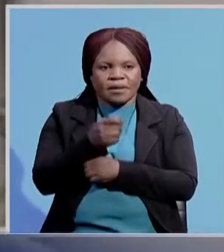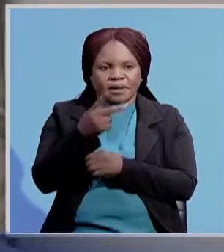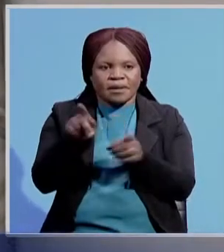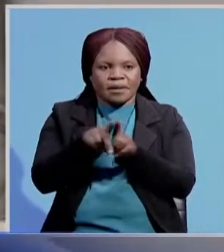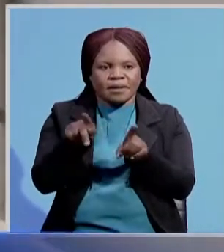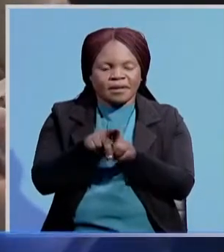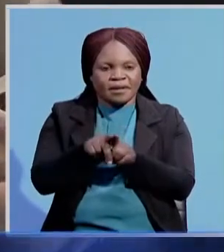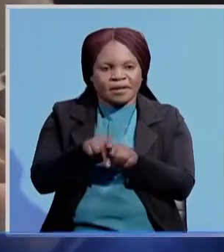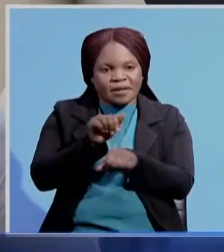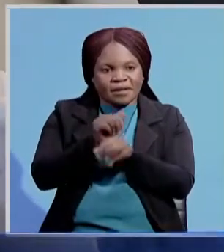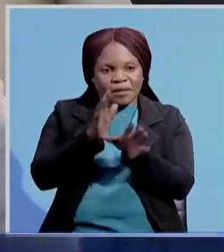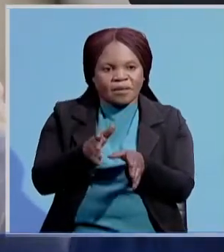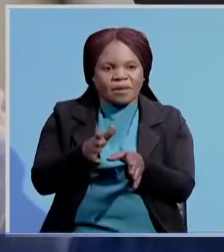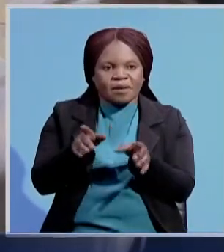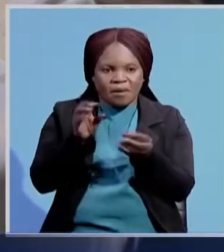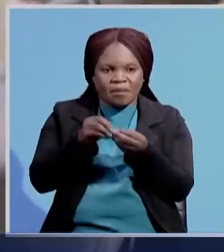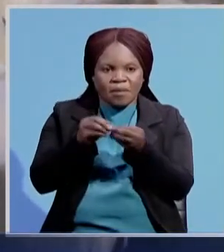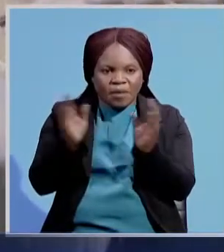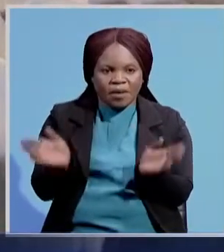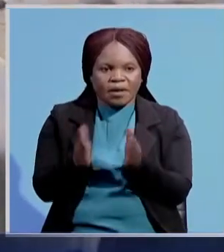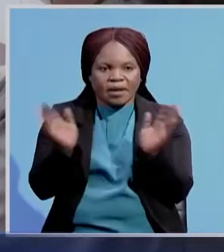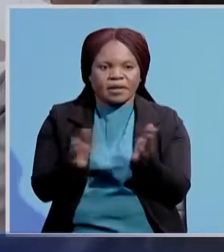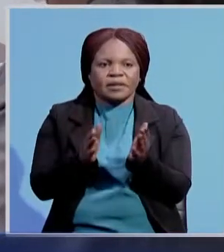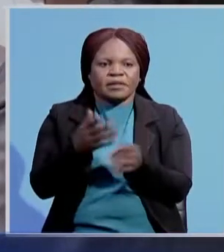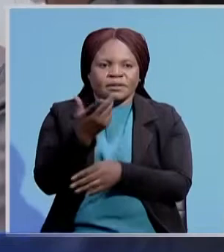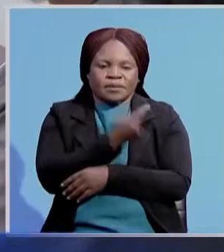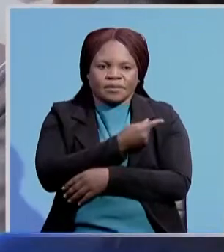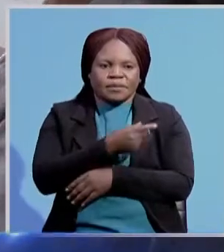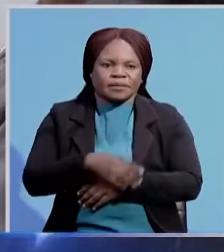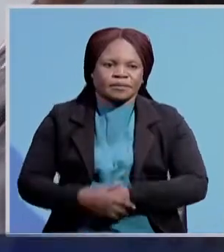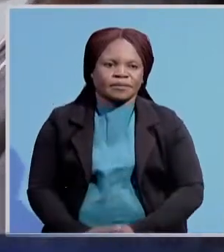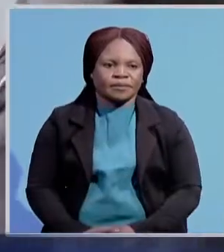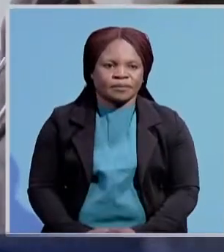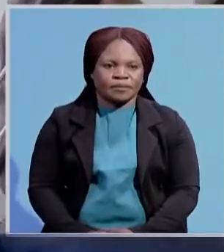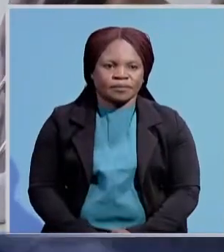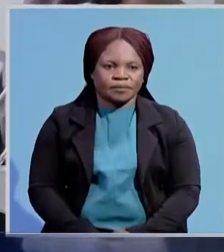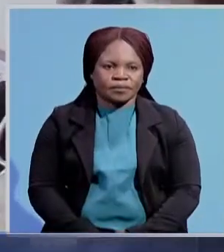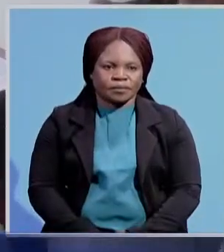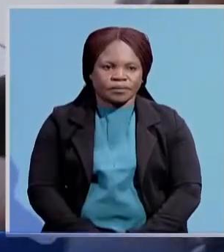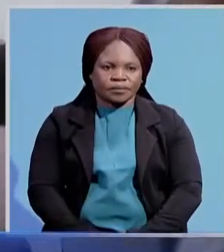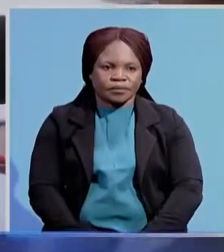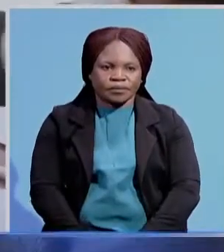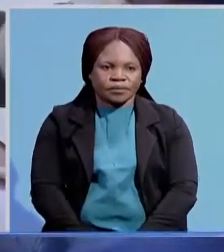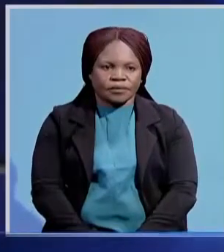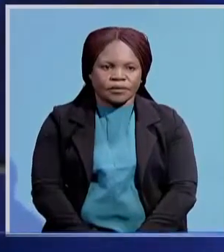frontline personnel, more encouraged to be vaccinated. Ruben Chomba, ZNBC News, Lusaka.